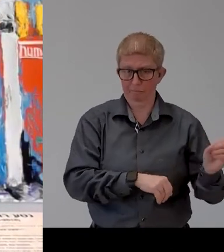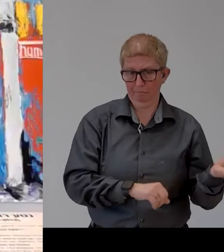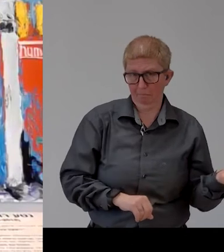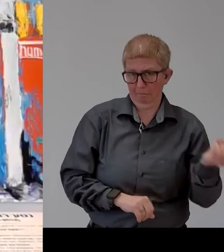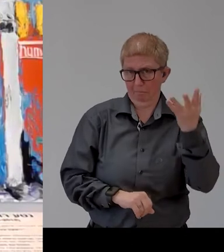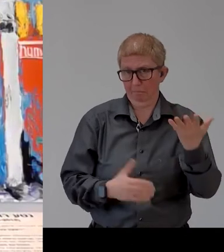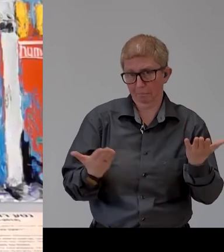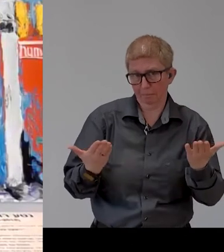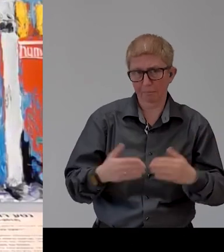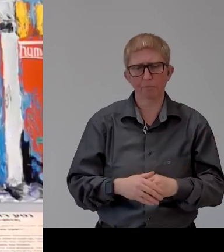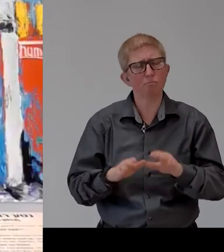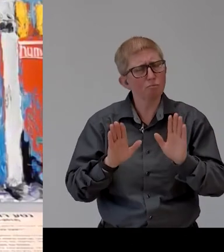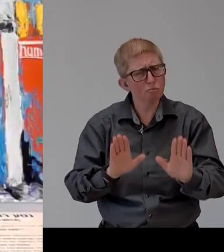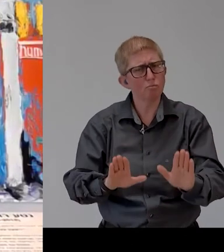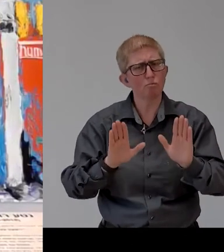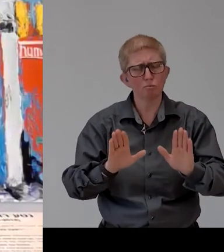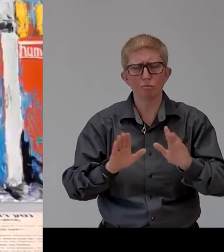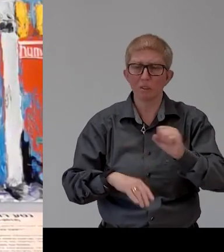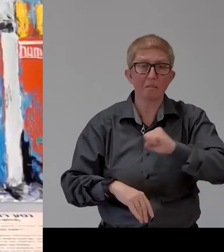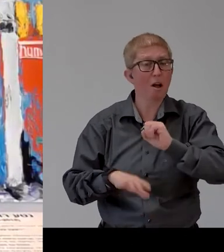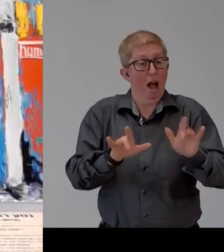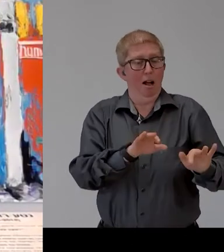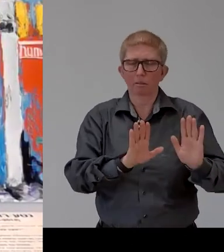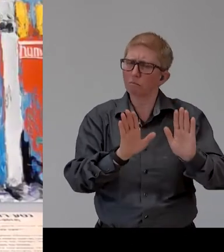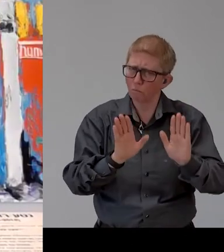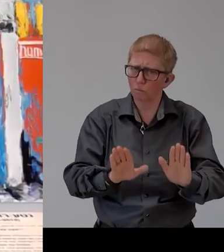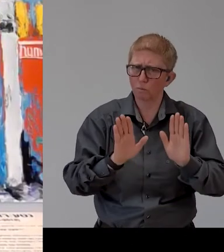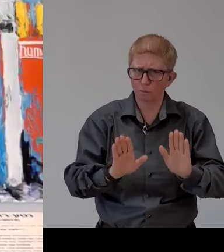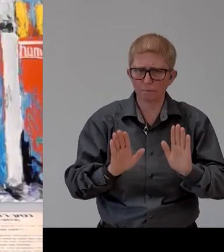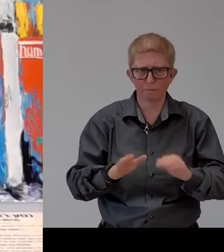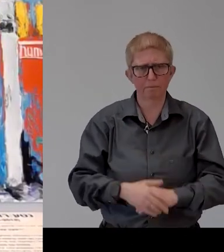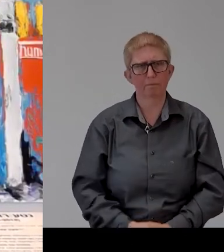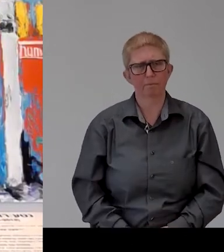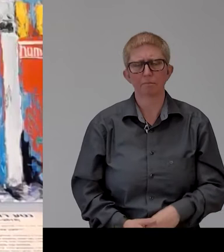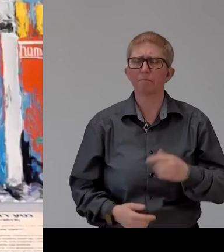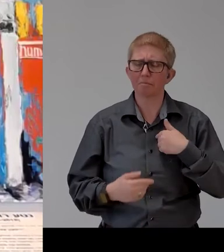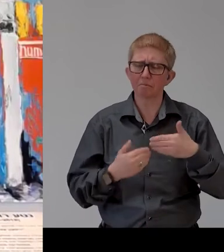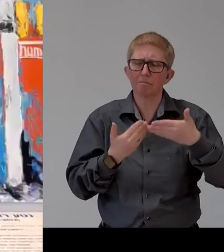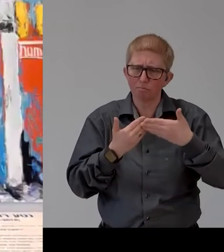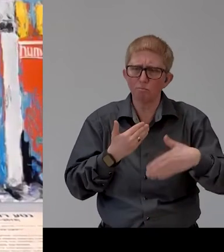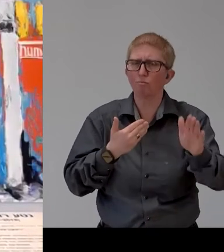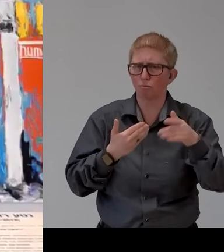take your time doing so we will uh um move on now um